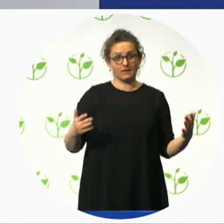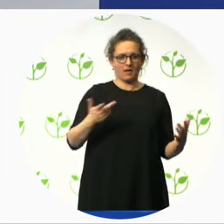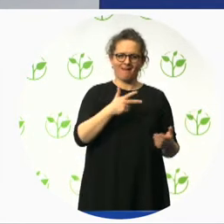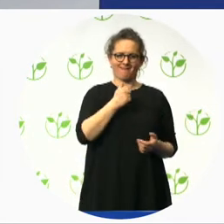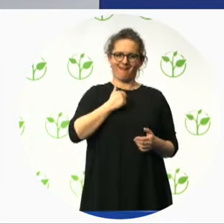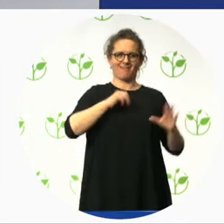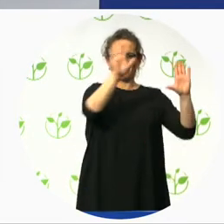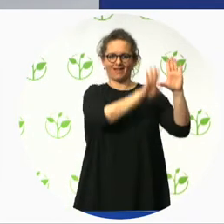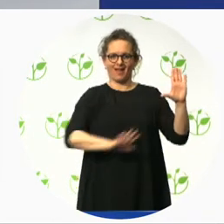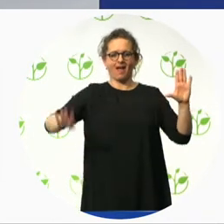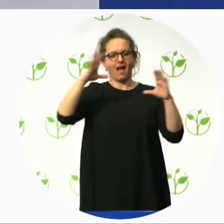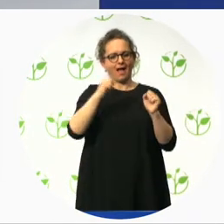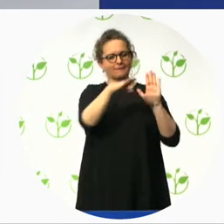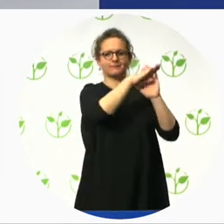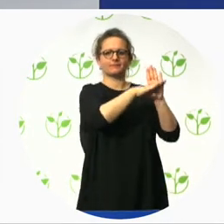environment.